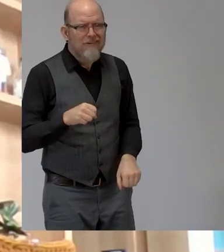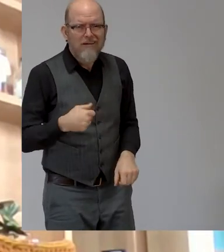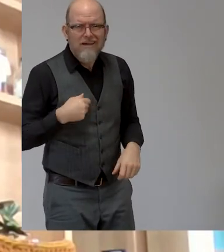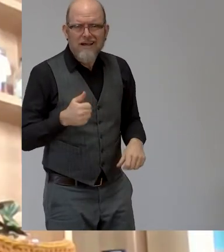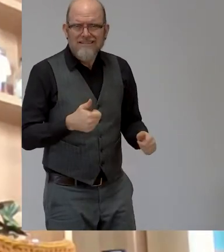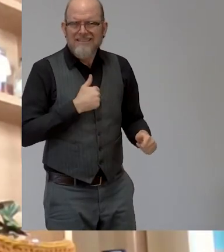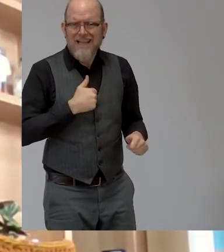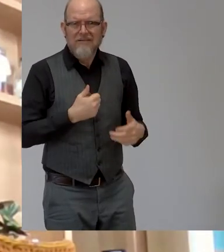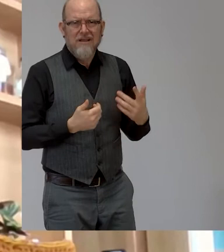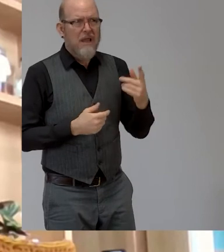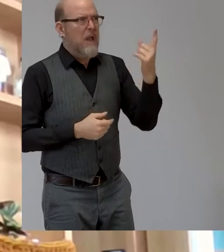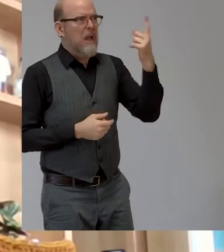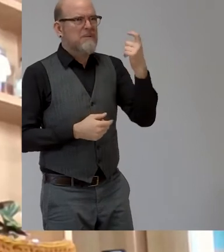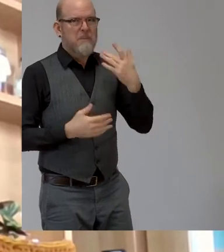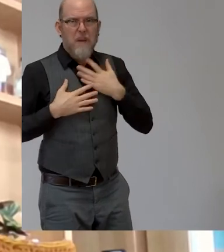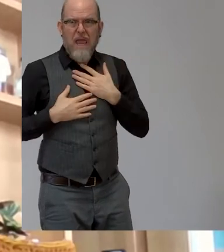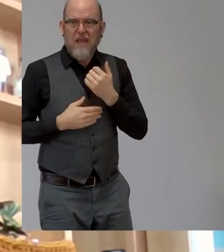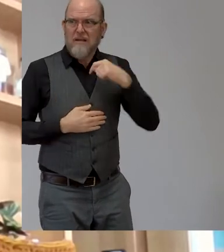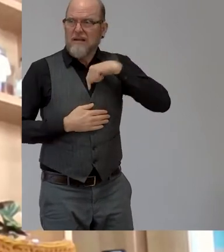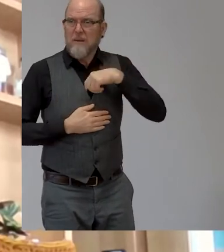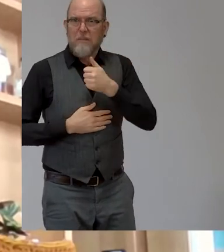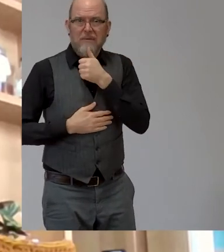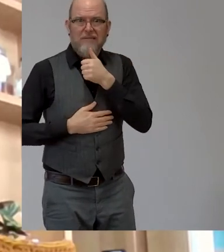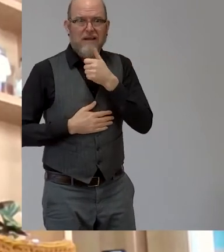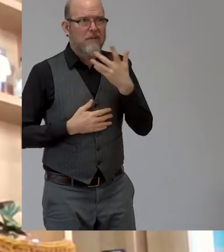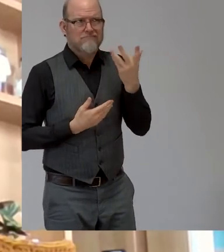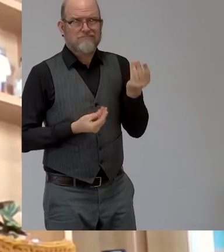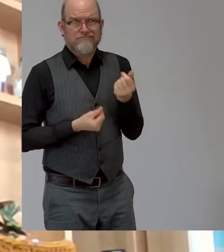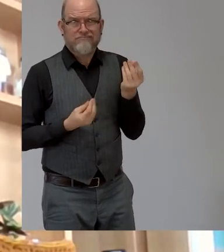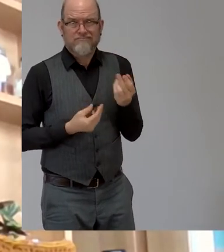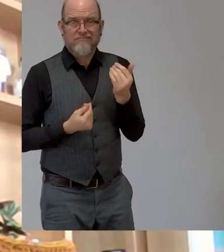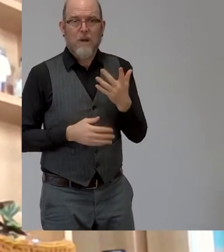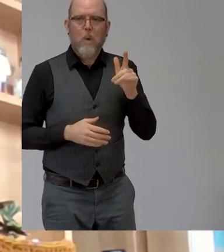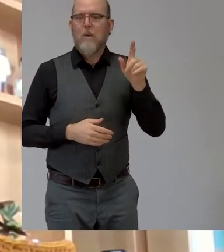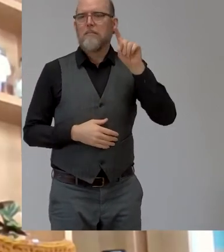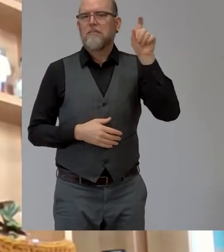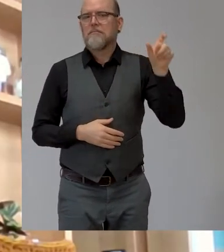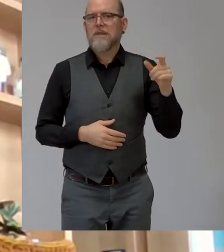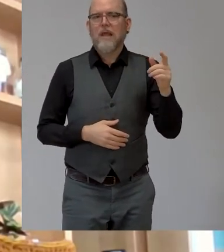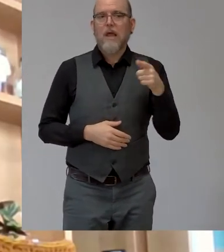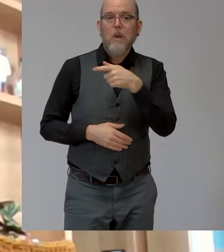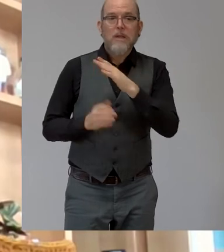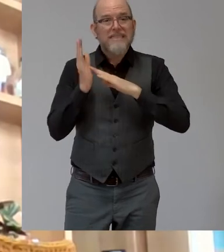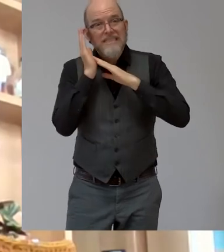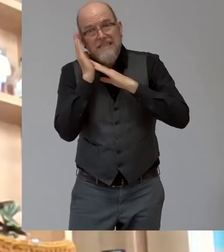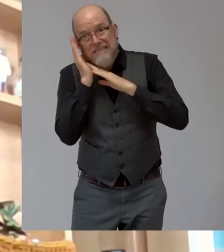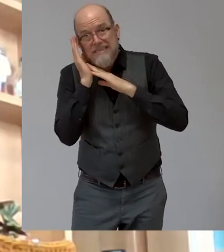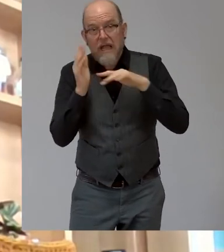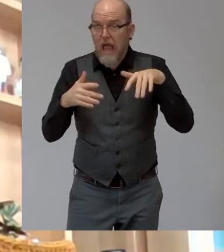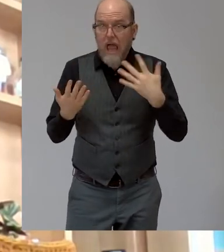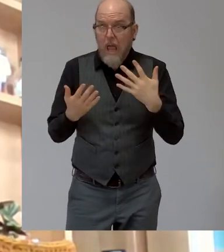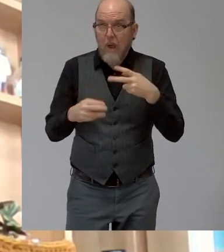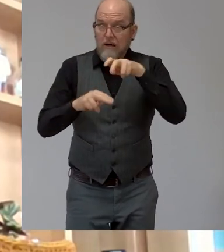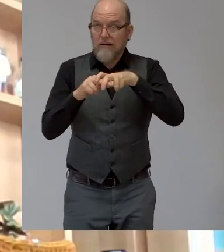um i've had that people ask me if i sleep in my wheelchair and uh and also very personal questions like why are you in a